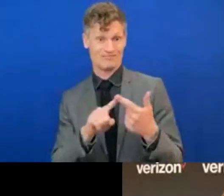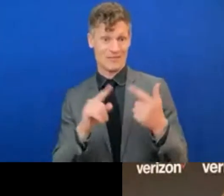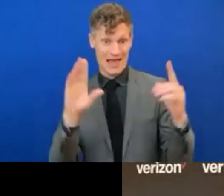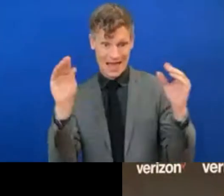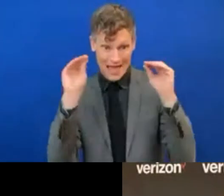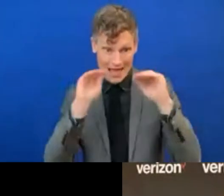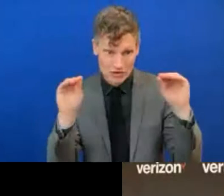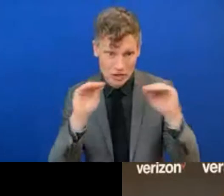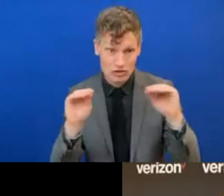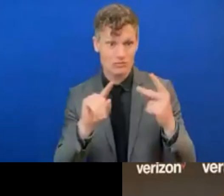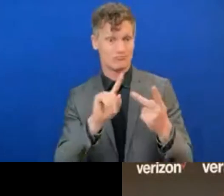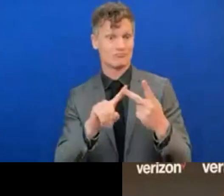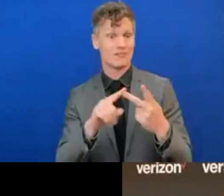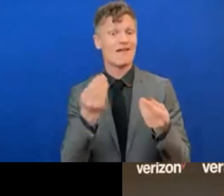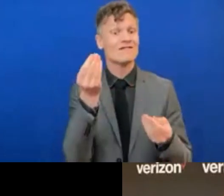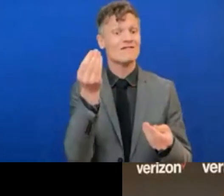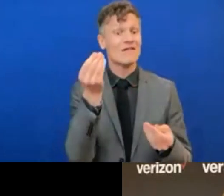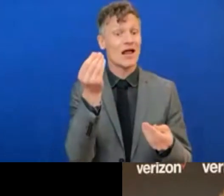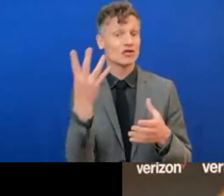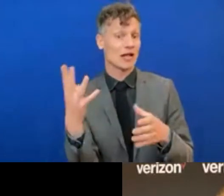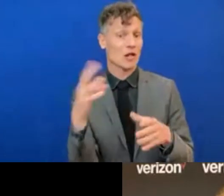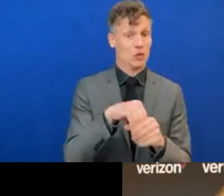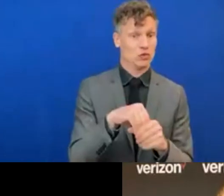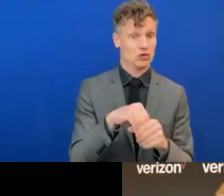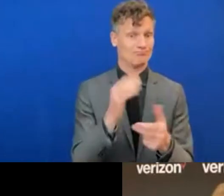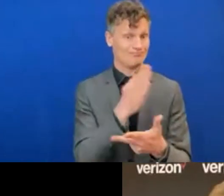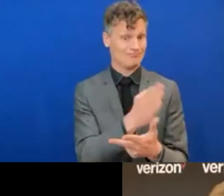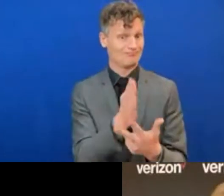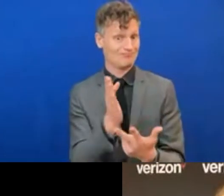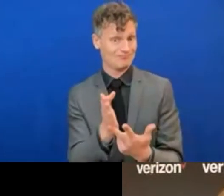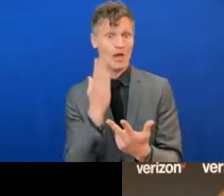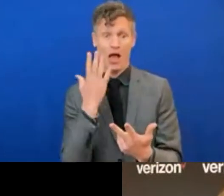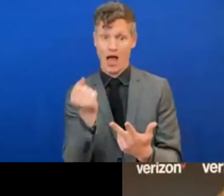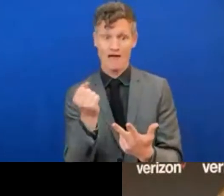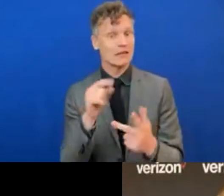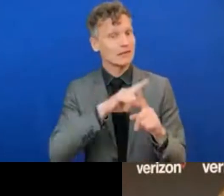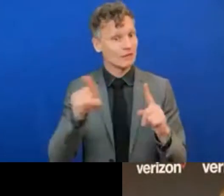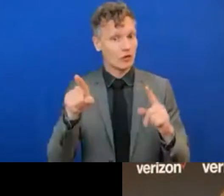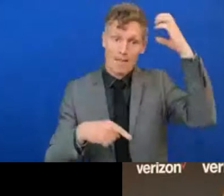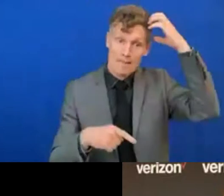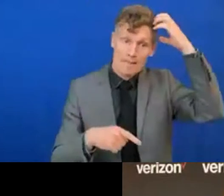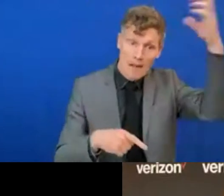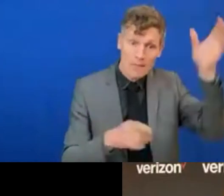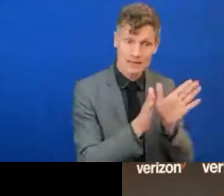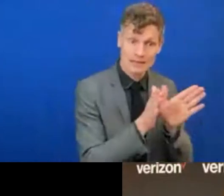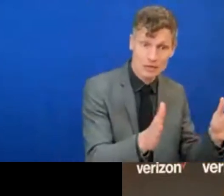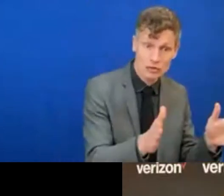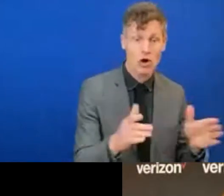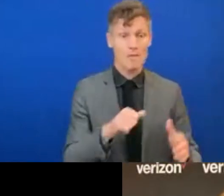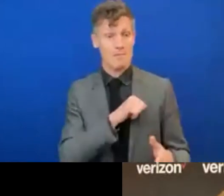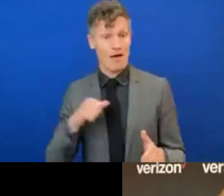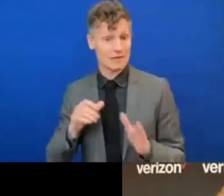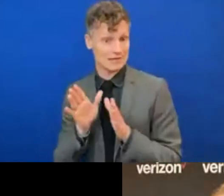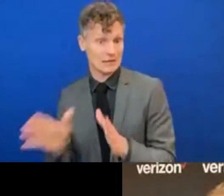And we have experts in all these areas represented both in public and private sector in order to scale this and